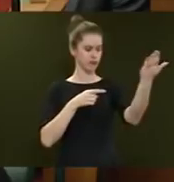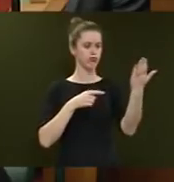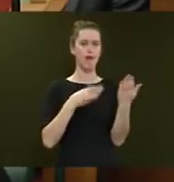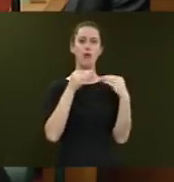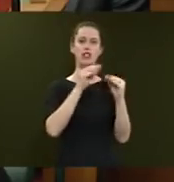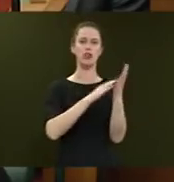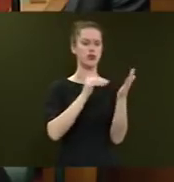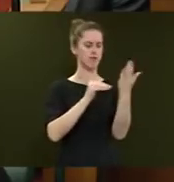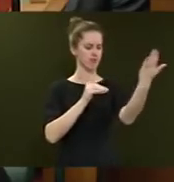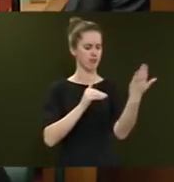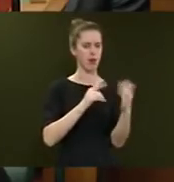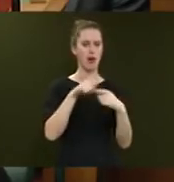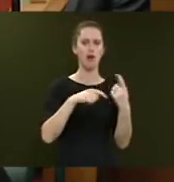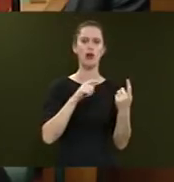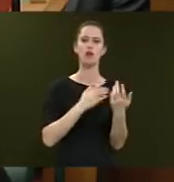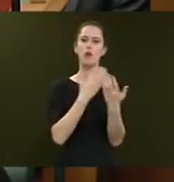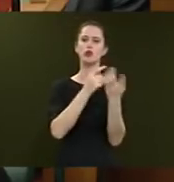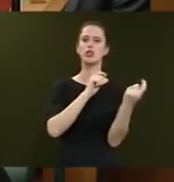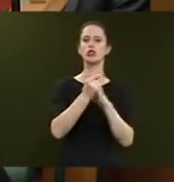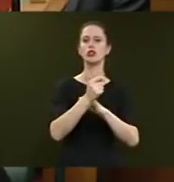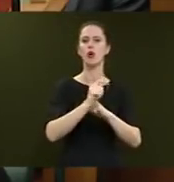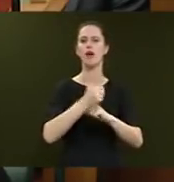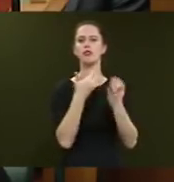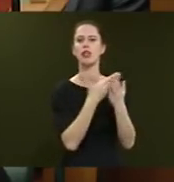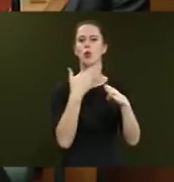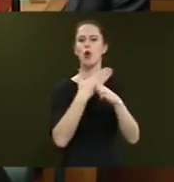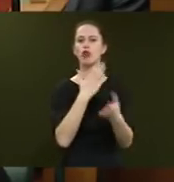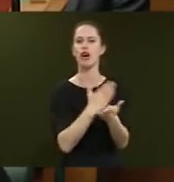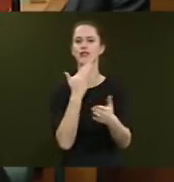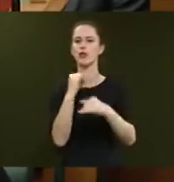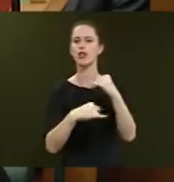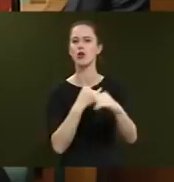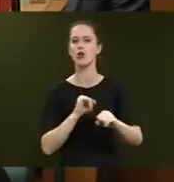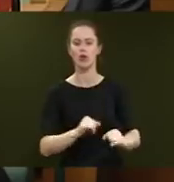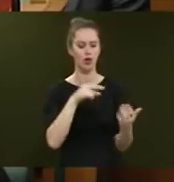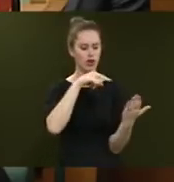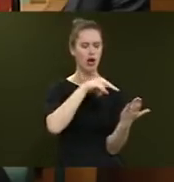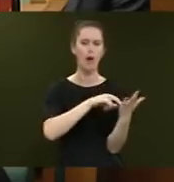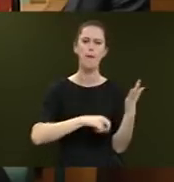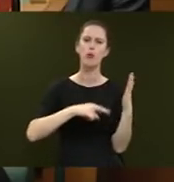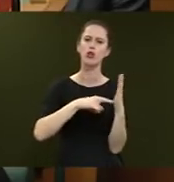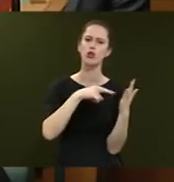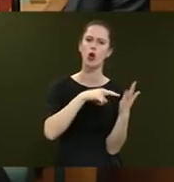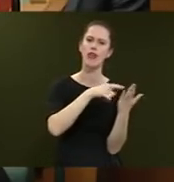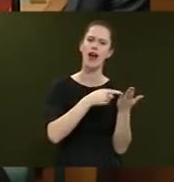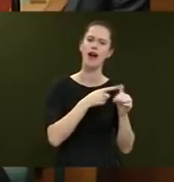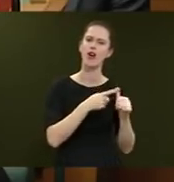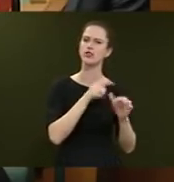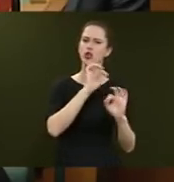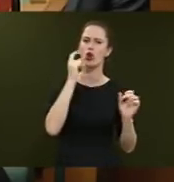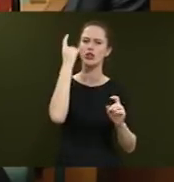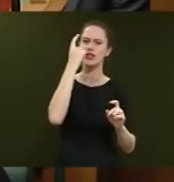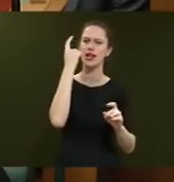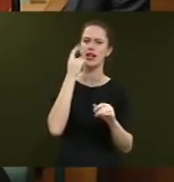New Zealand on the proposed changes to post-study work rights for international students. It's important to note the advice did not take into account